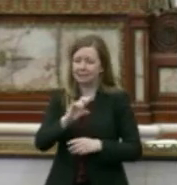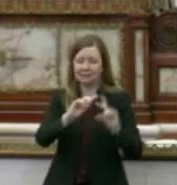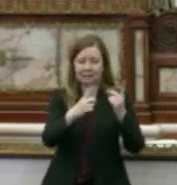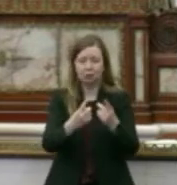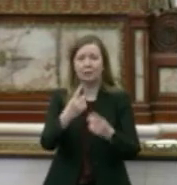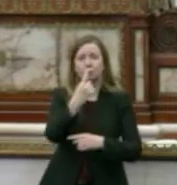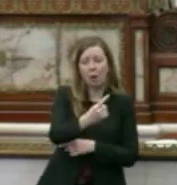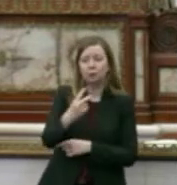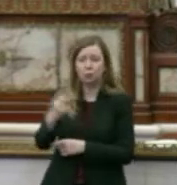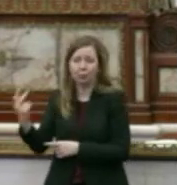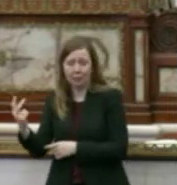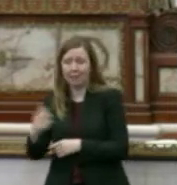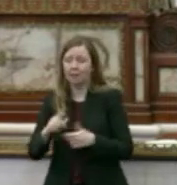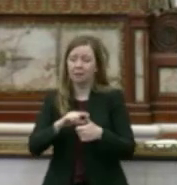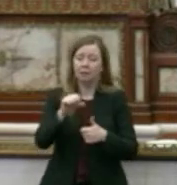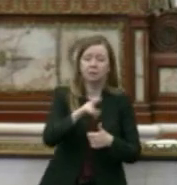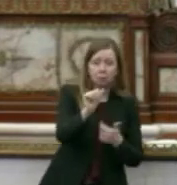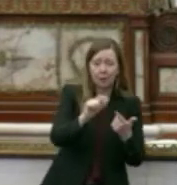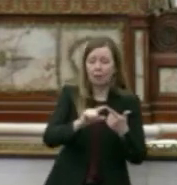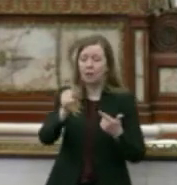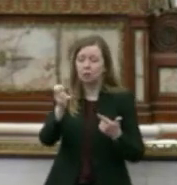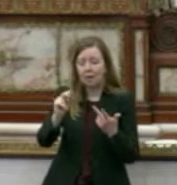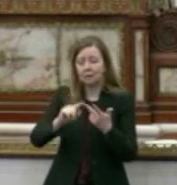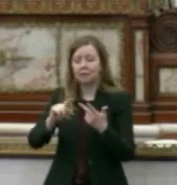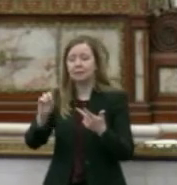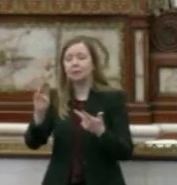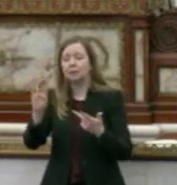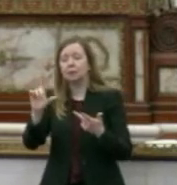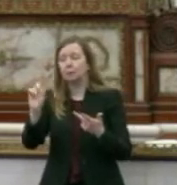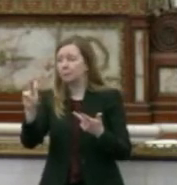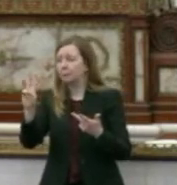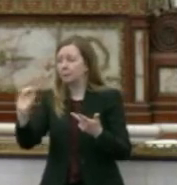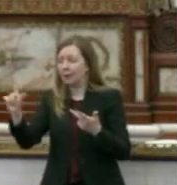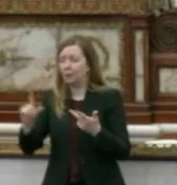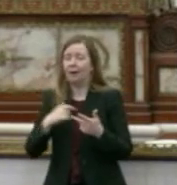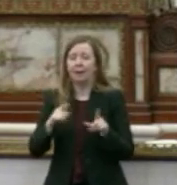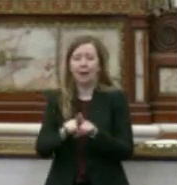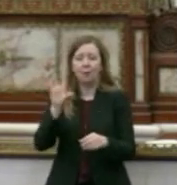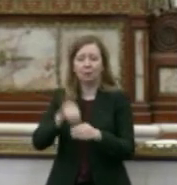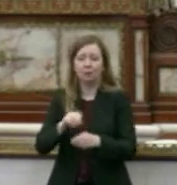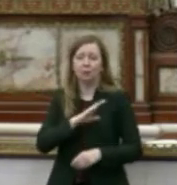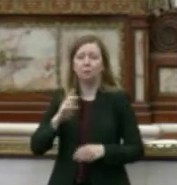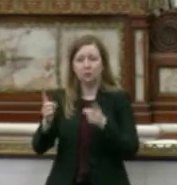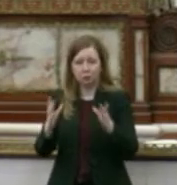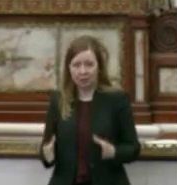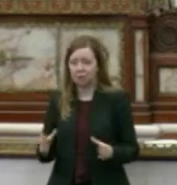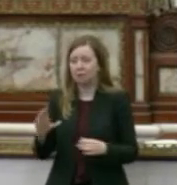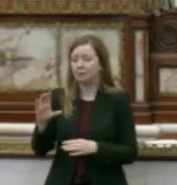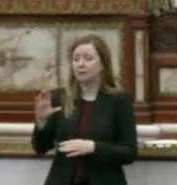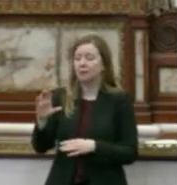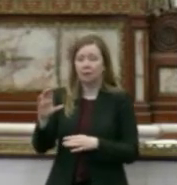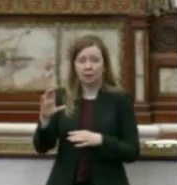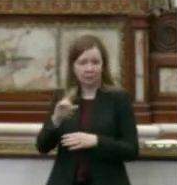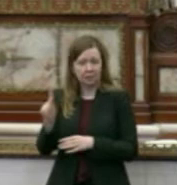2, and 3, Mr. Squiela, Mr. Johnson, Mrs. Blackwell. I also sit on the board of directors of Hapco Philadelphia, which is the